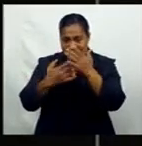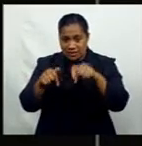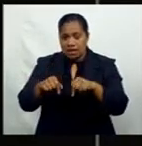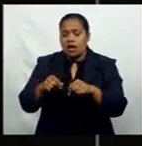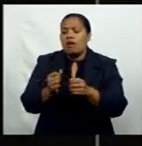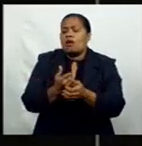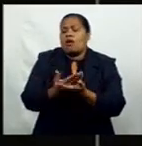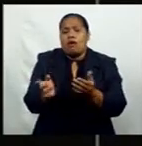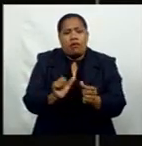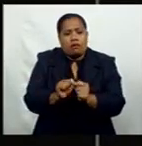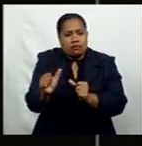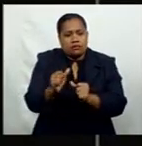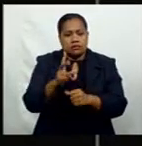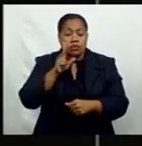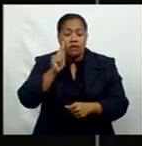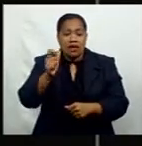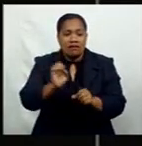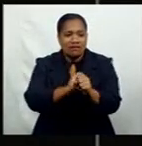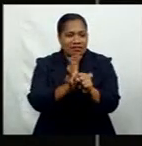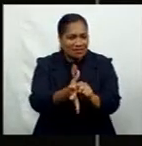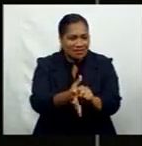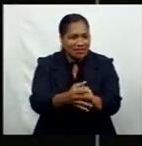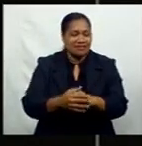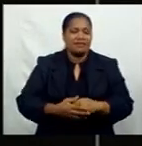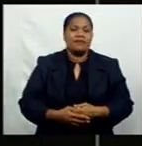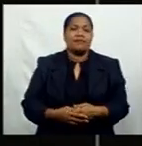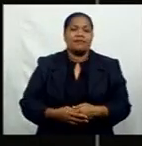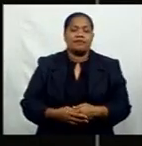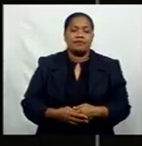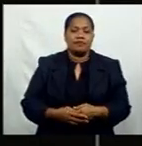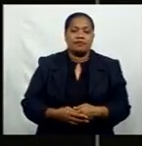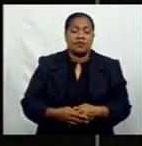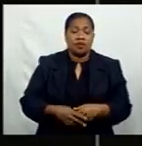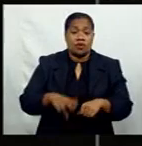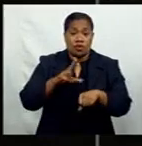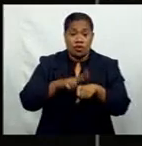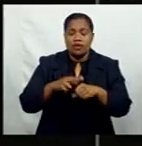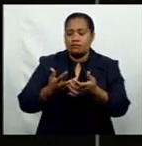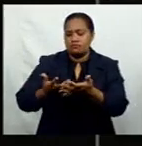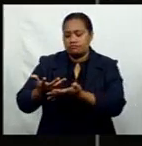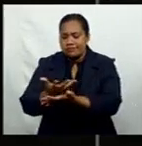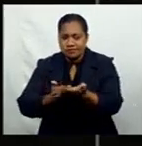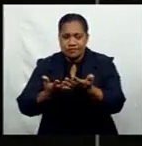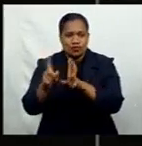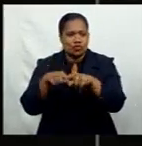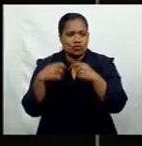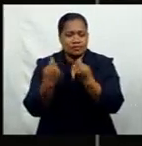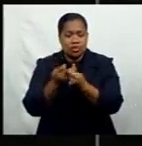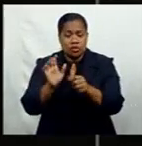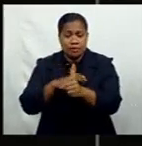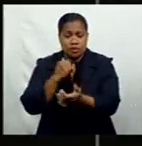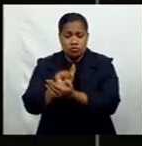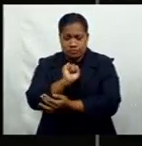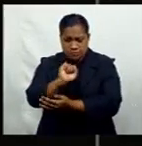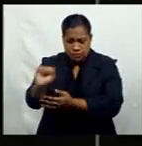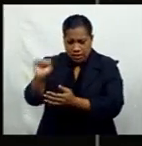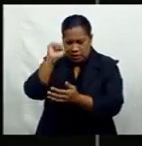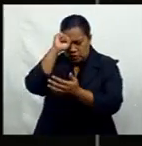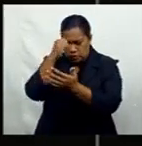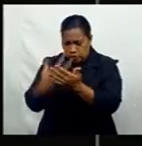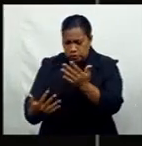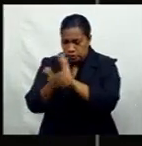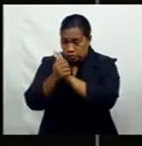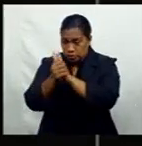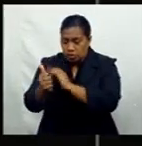patients. Head of FEMA, Dr. Luke Nasendra, says they're in discussions with the team to ensure their expertise is used in the correct